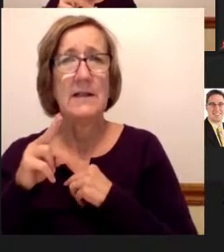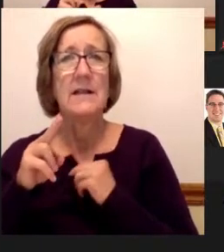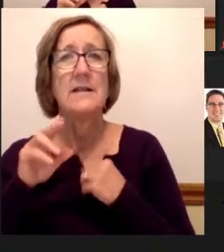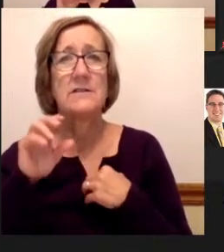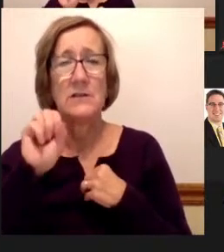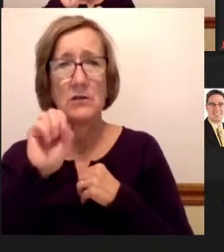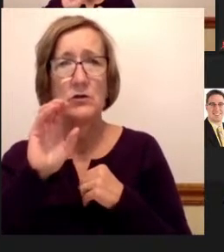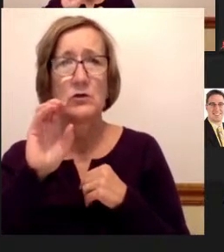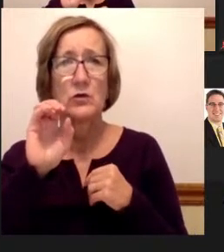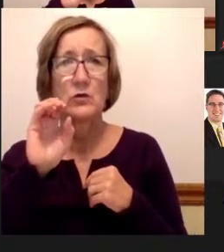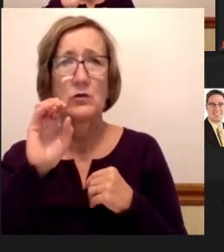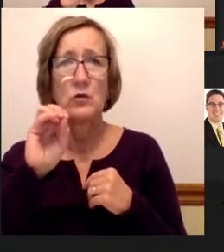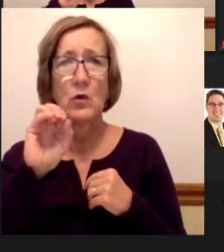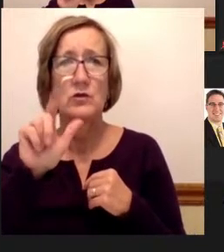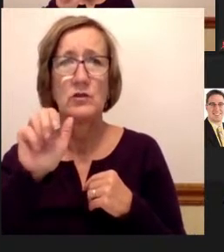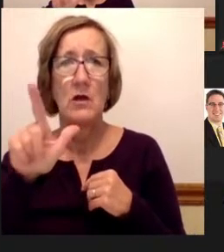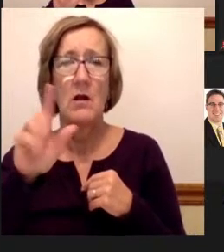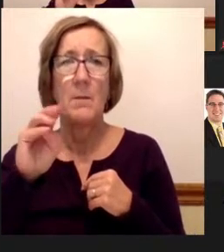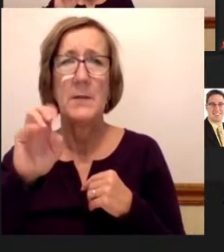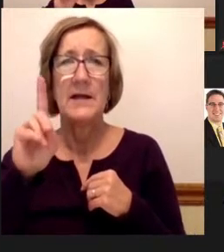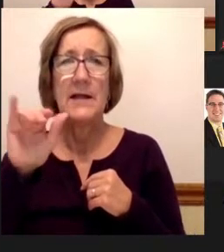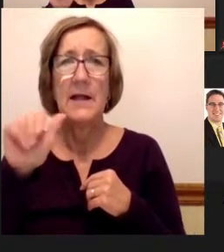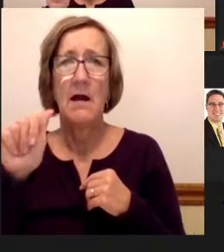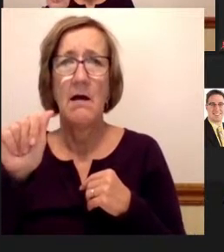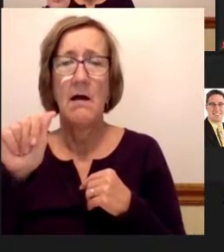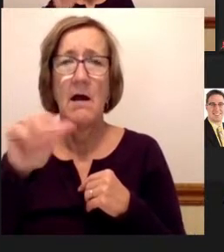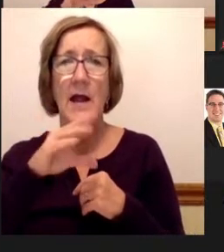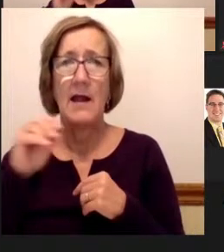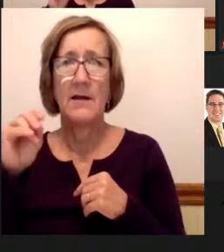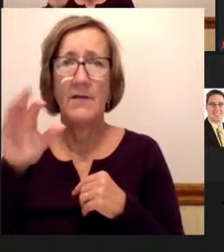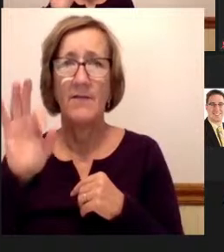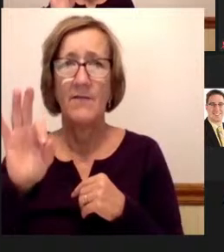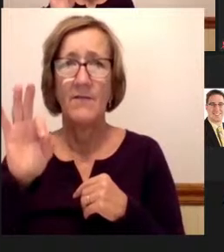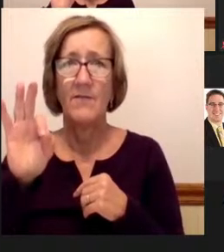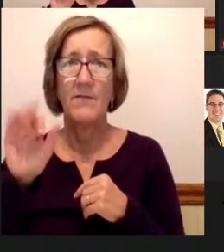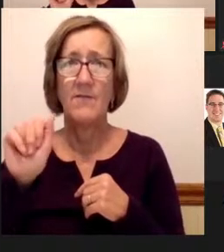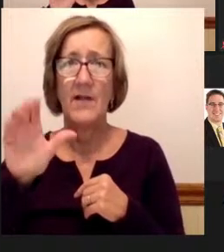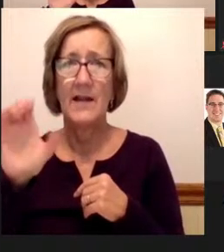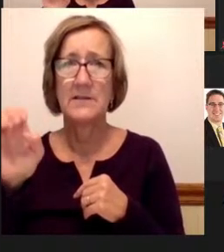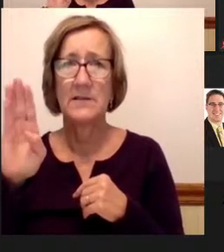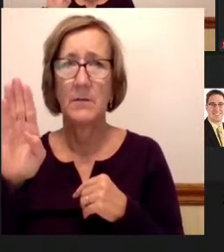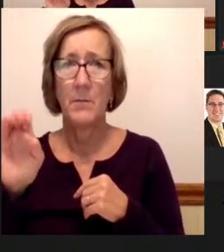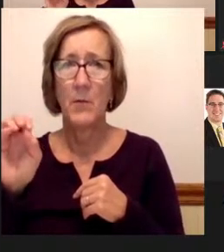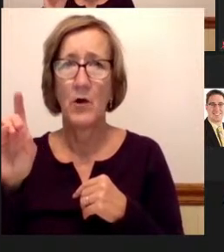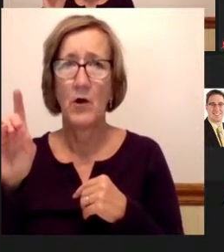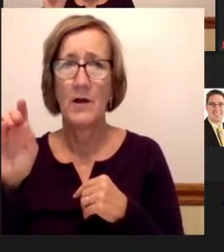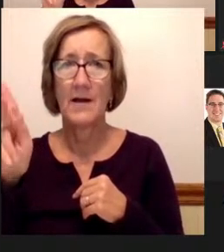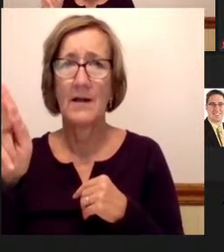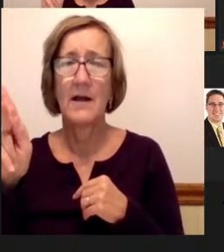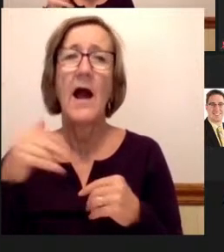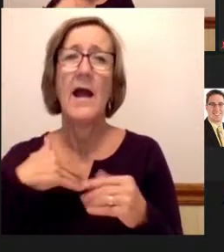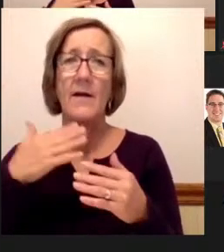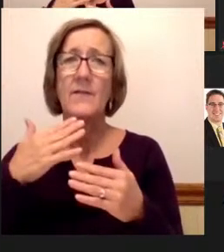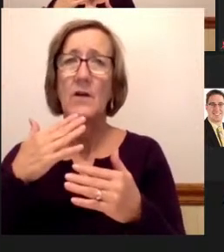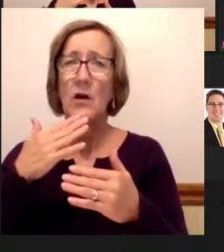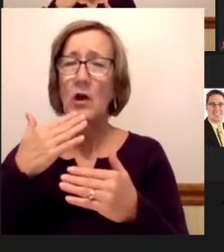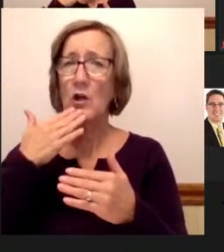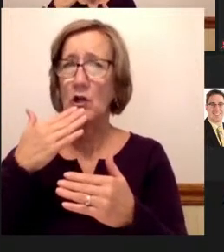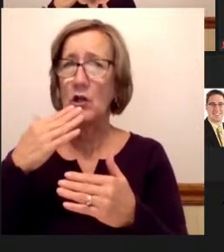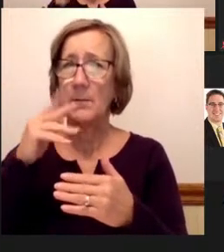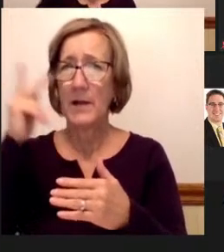social media and Facebook. Those are important. I have a very important political advisor and my wife, Wendy Braun,